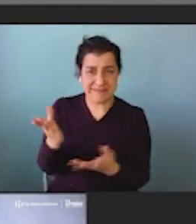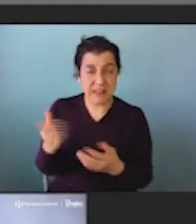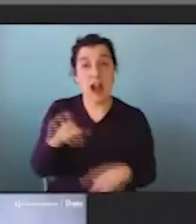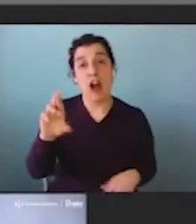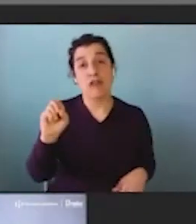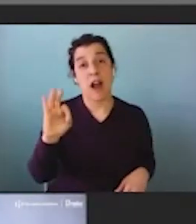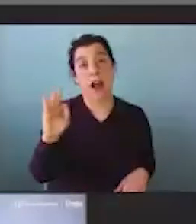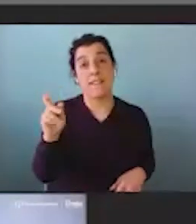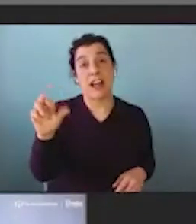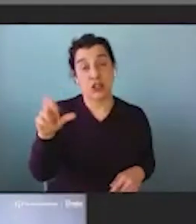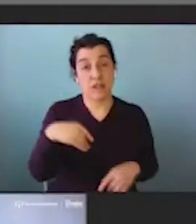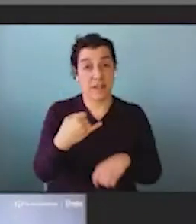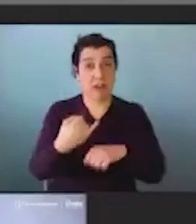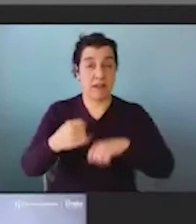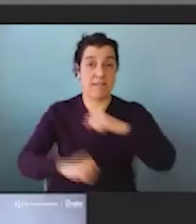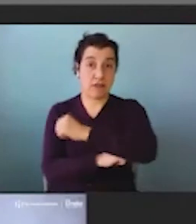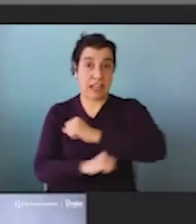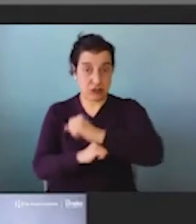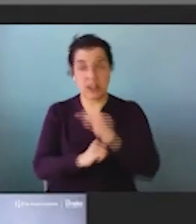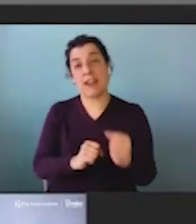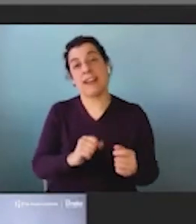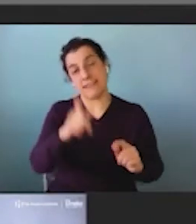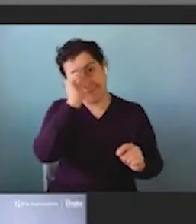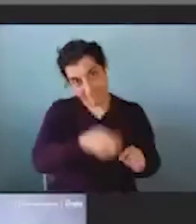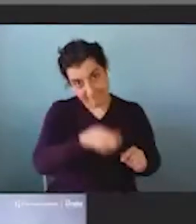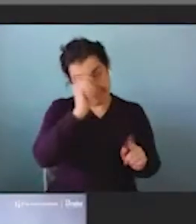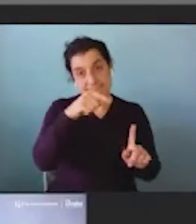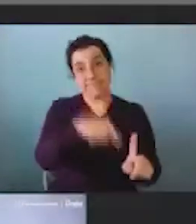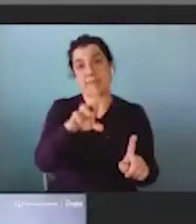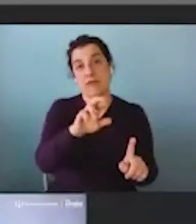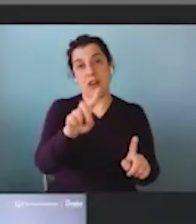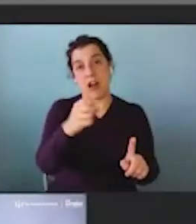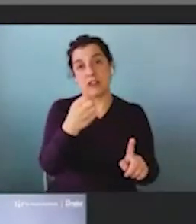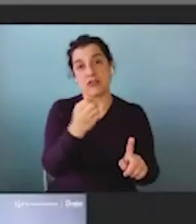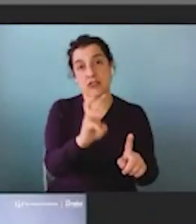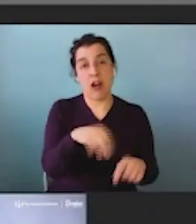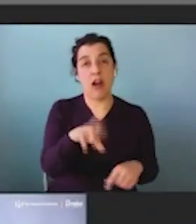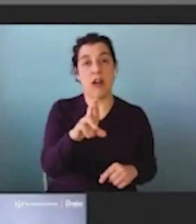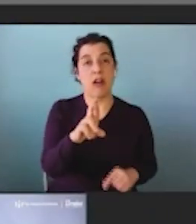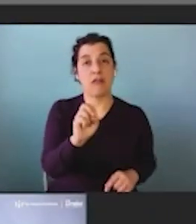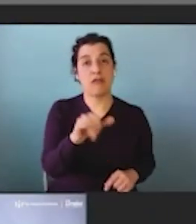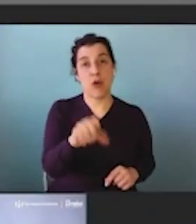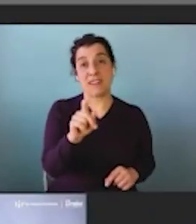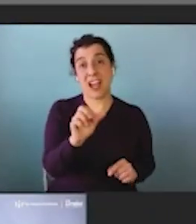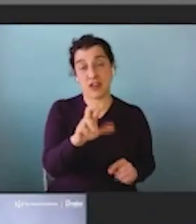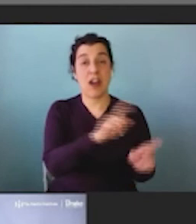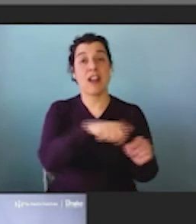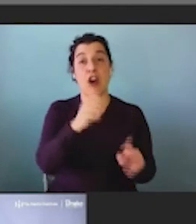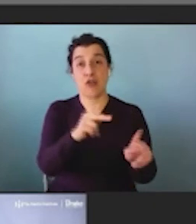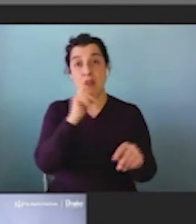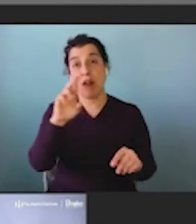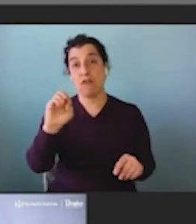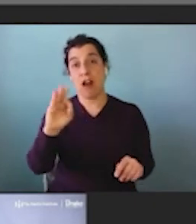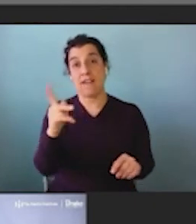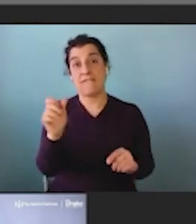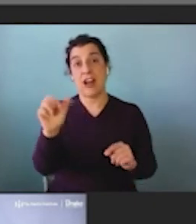Foundation in particular at my my hats off to Rod Shaw and Roy Steiner and others at the Rockefeller Foundation who are